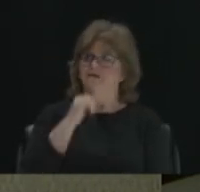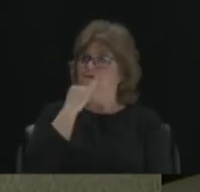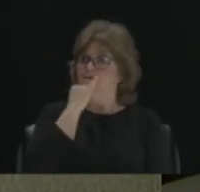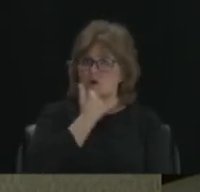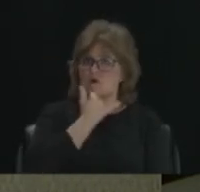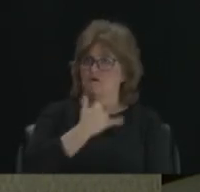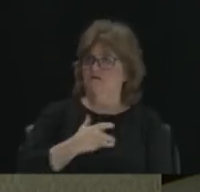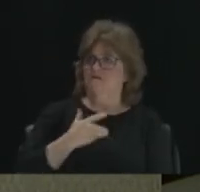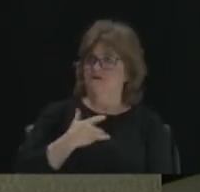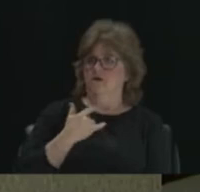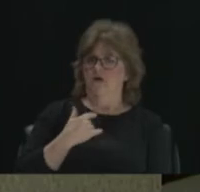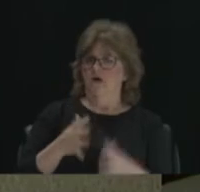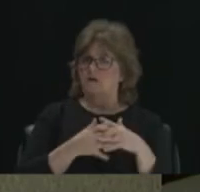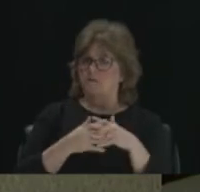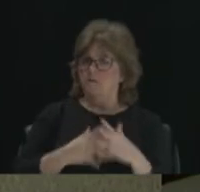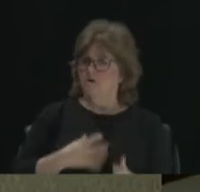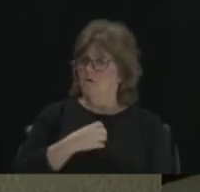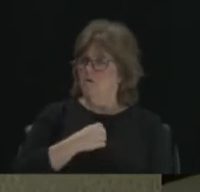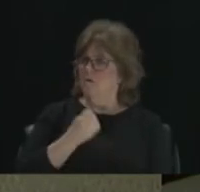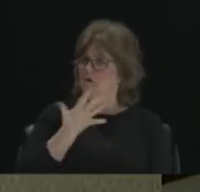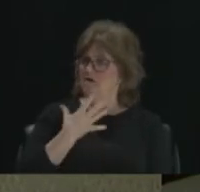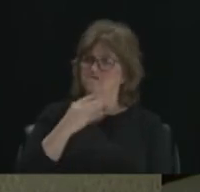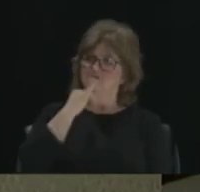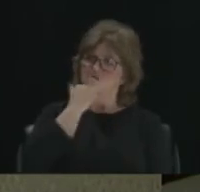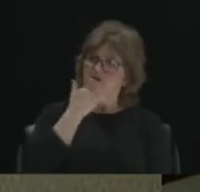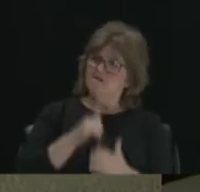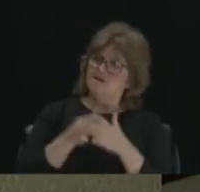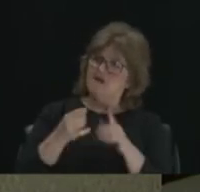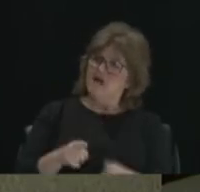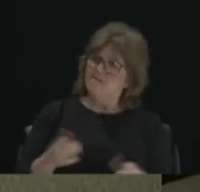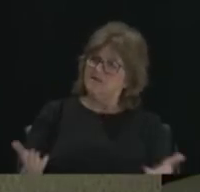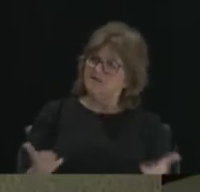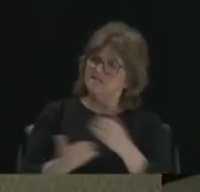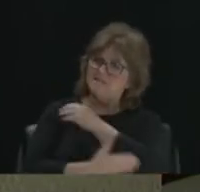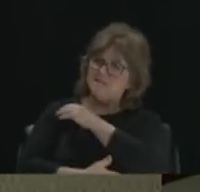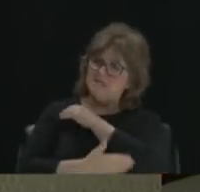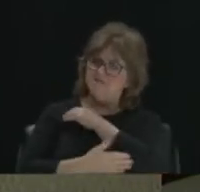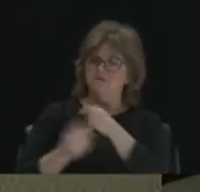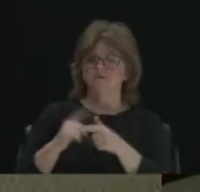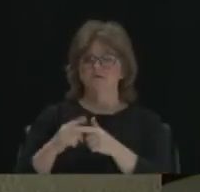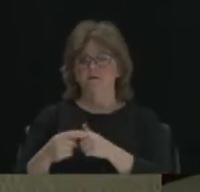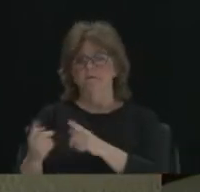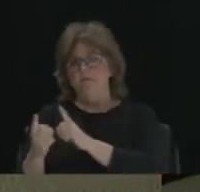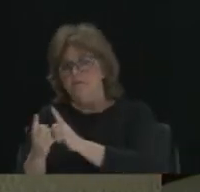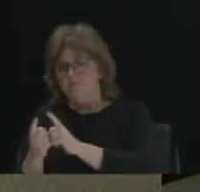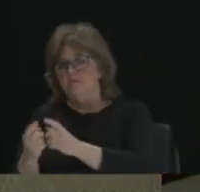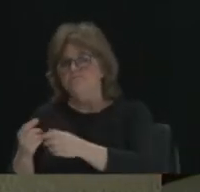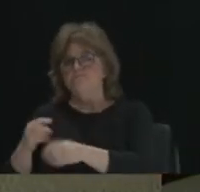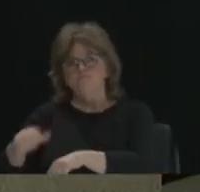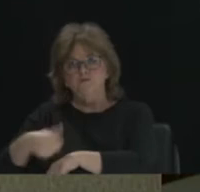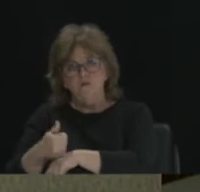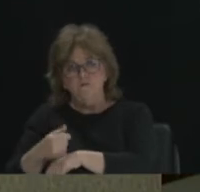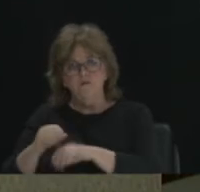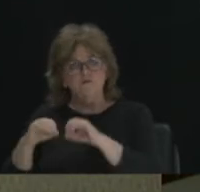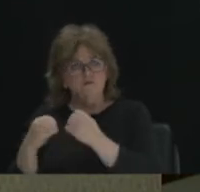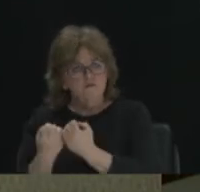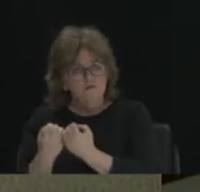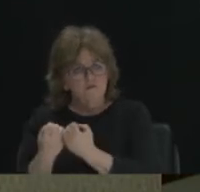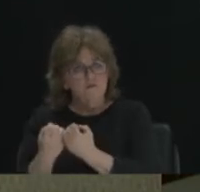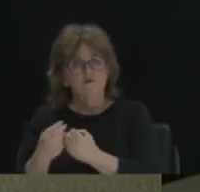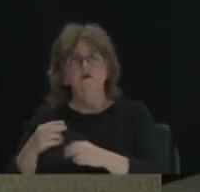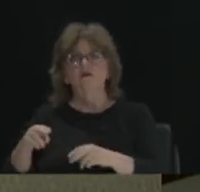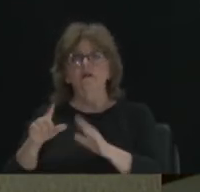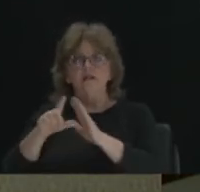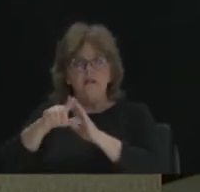American inside of these United States of America. So they formed an organization which later became the National